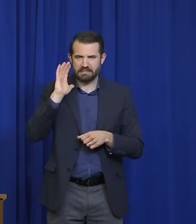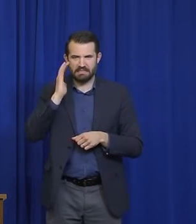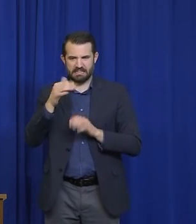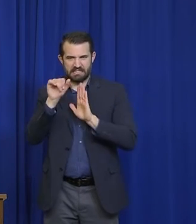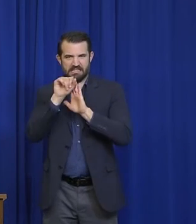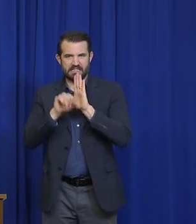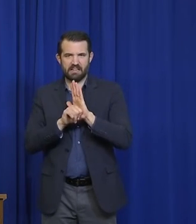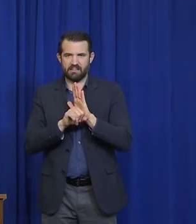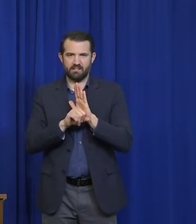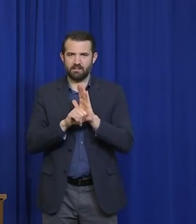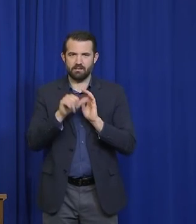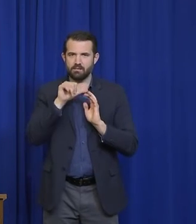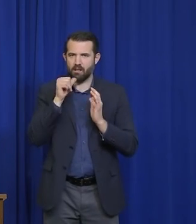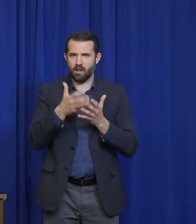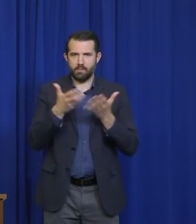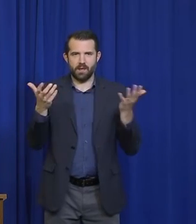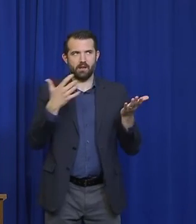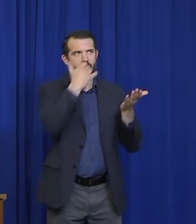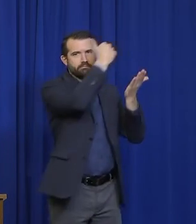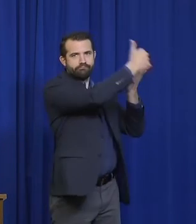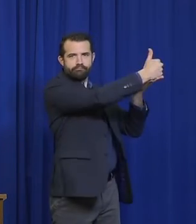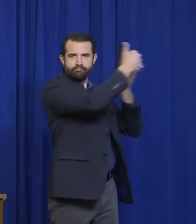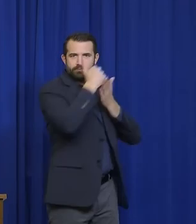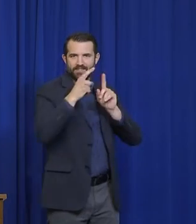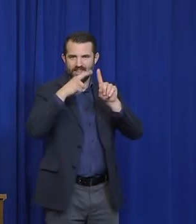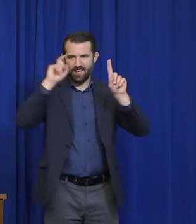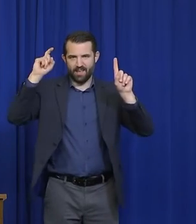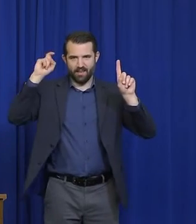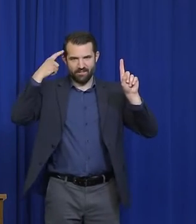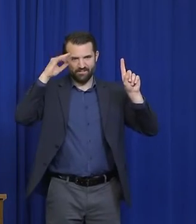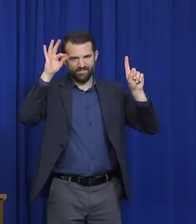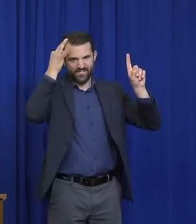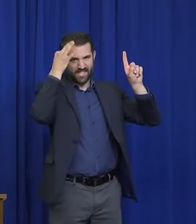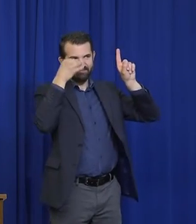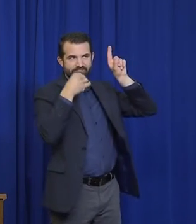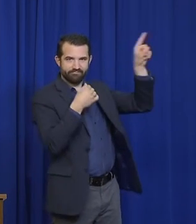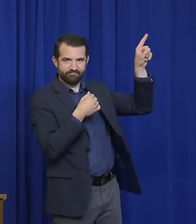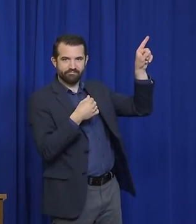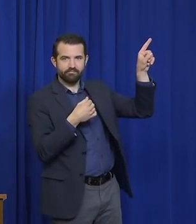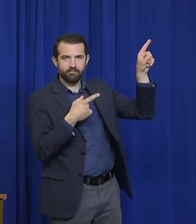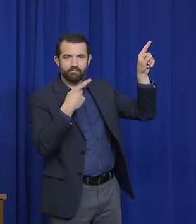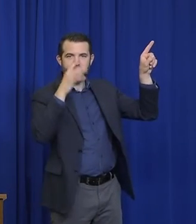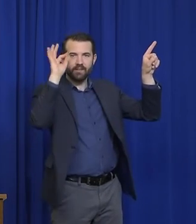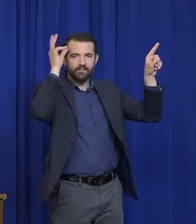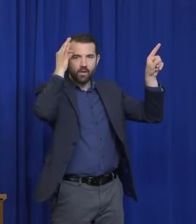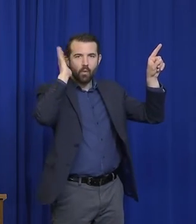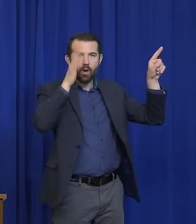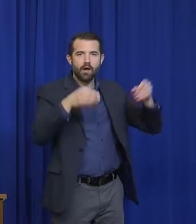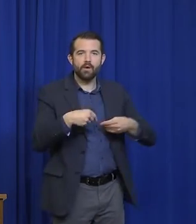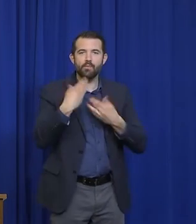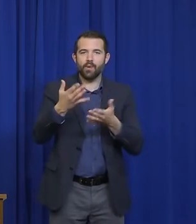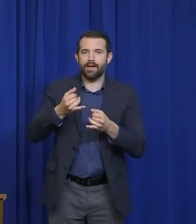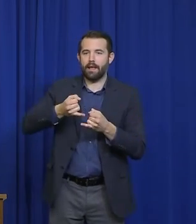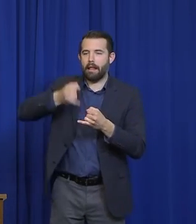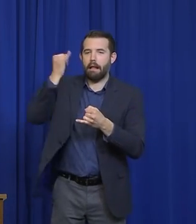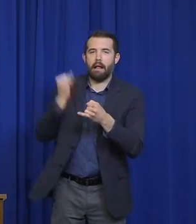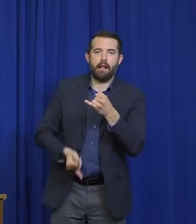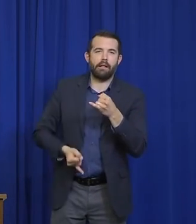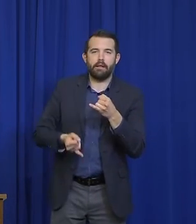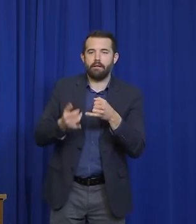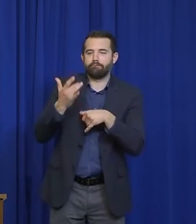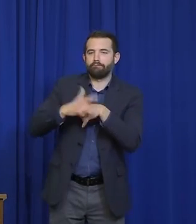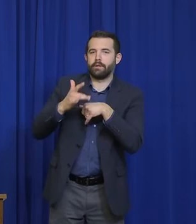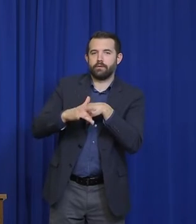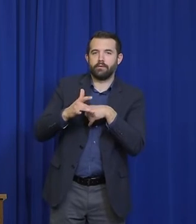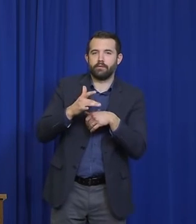document saying that the feds will be the supplier of last resort. So if that's the case, where does